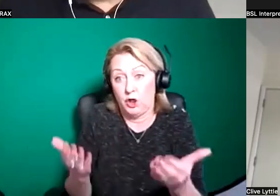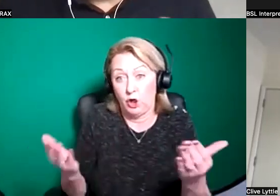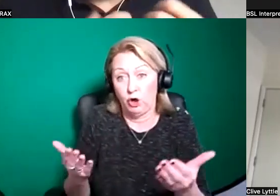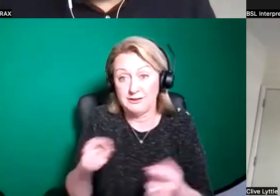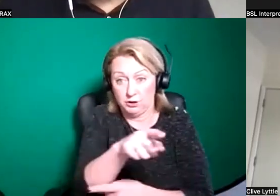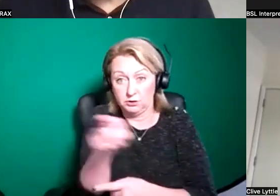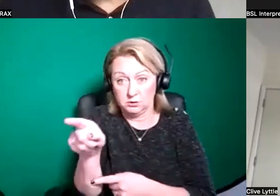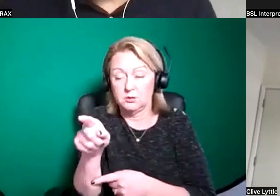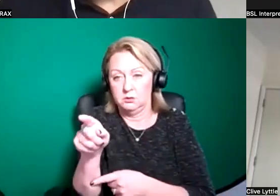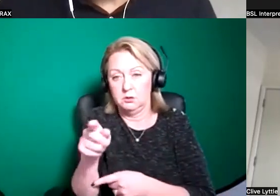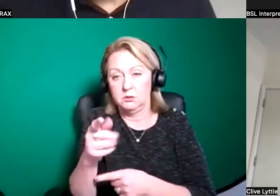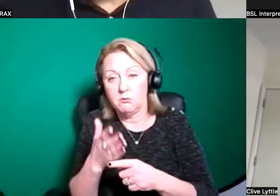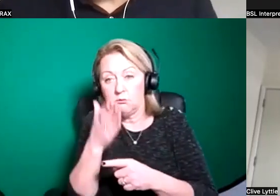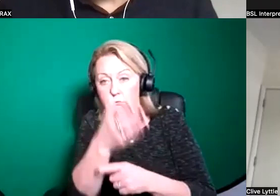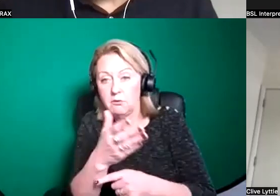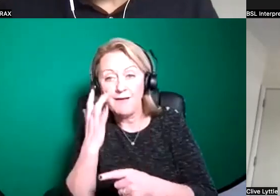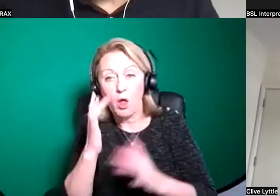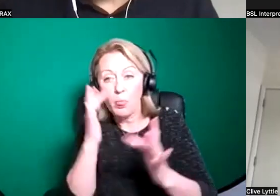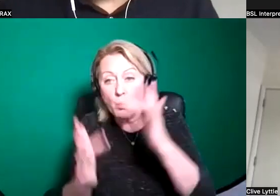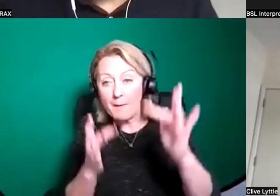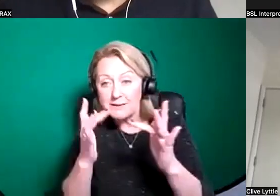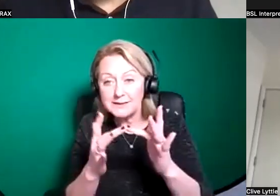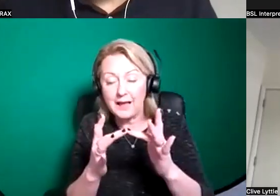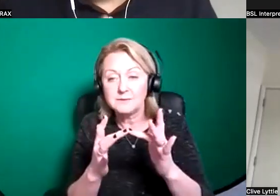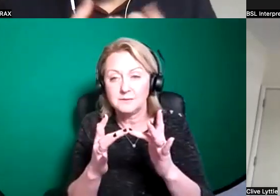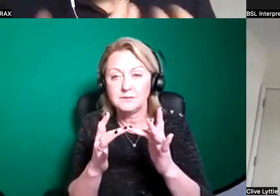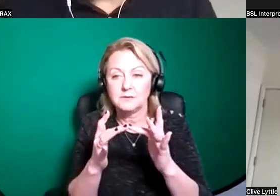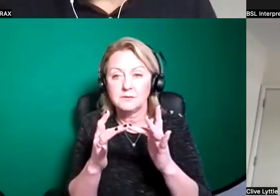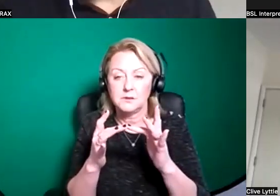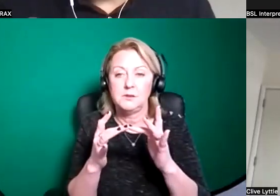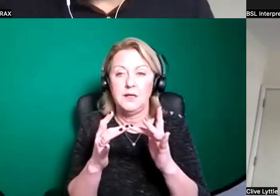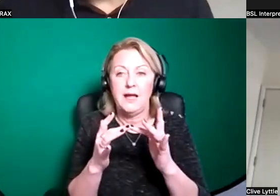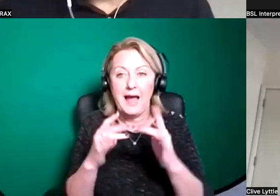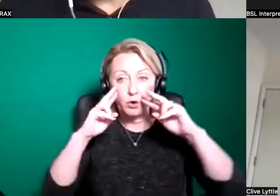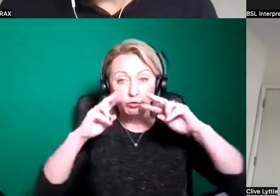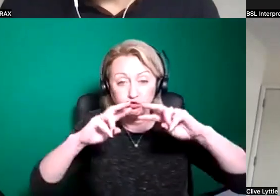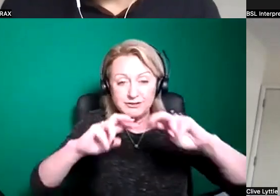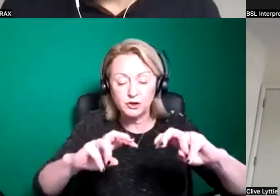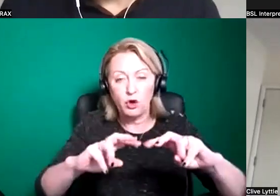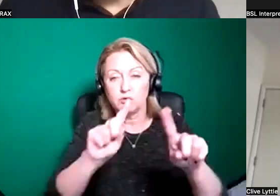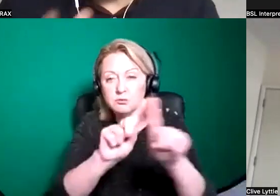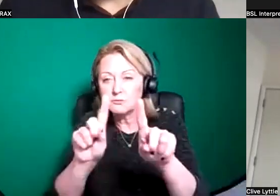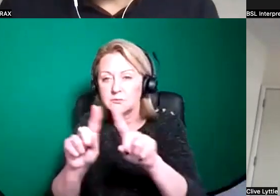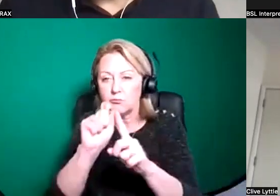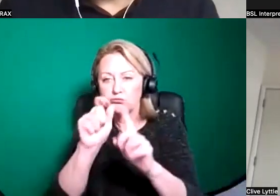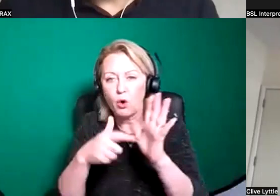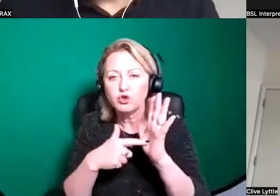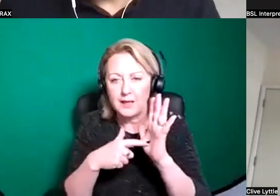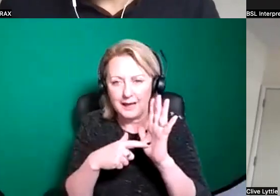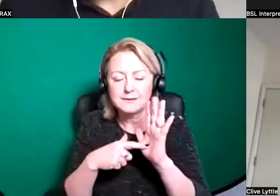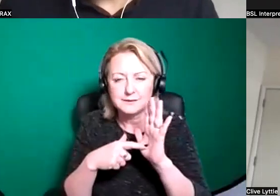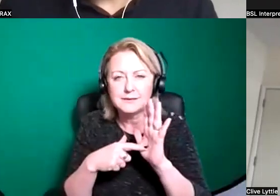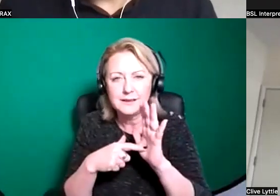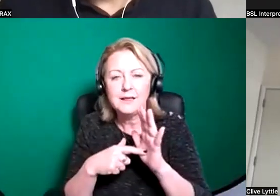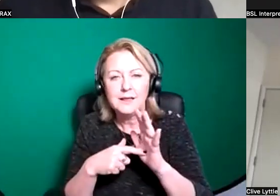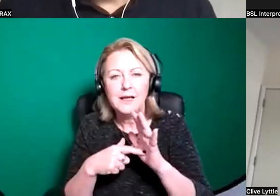to kind of go on the website and really kind of uh research the types of projects that we've sorted uh selected before and